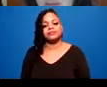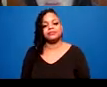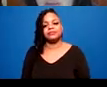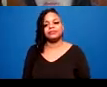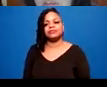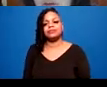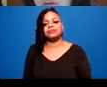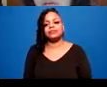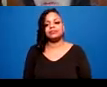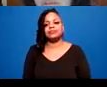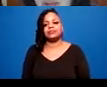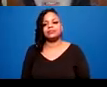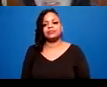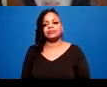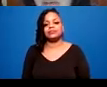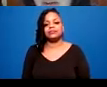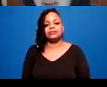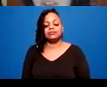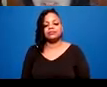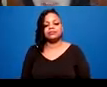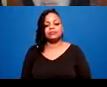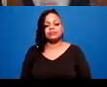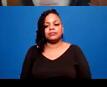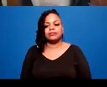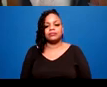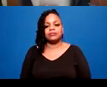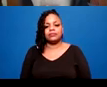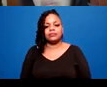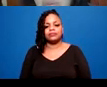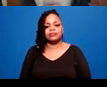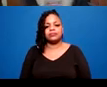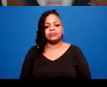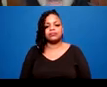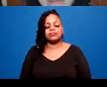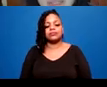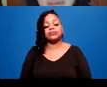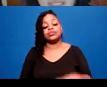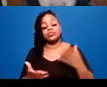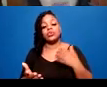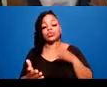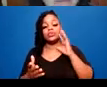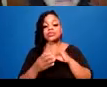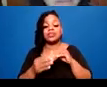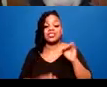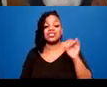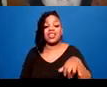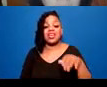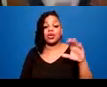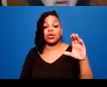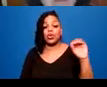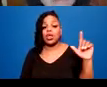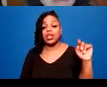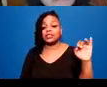So partly I would say the collective need for wellbeing sometimes is that leaning